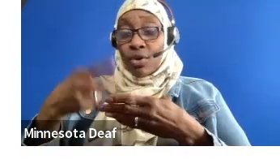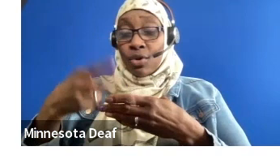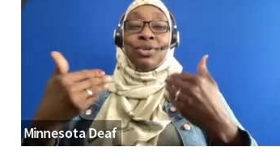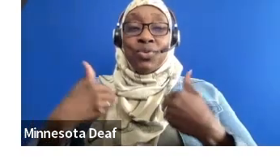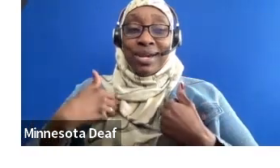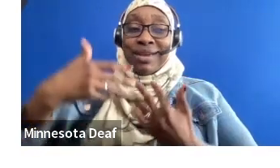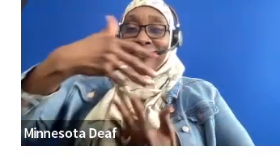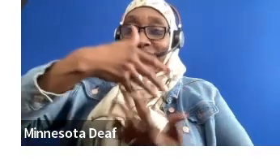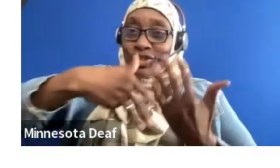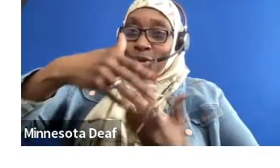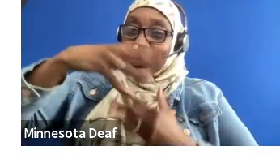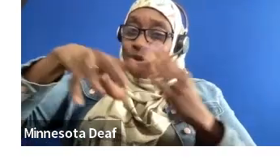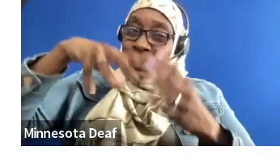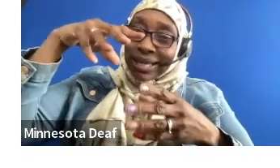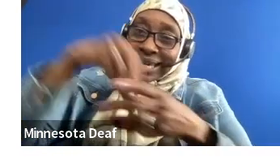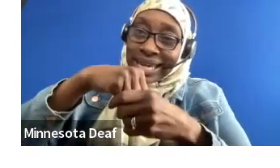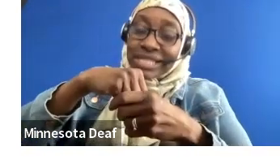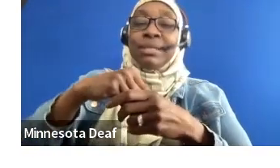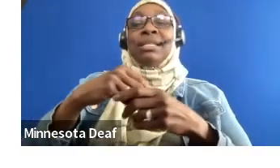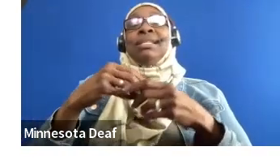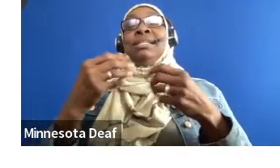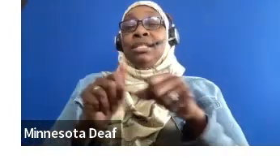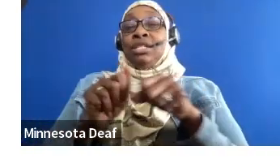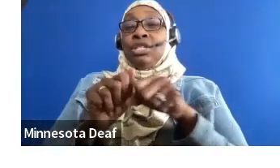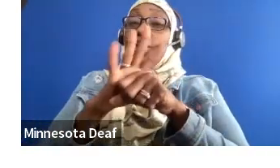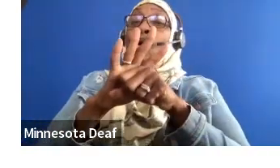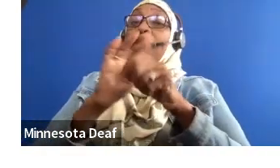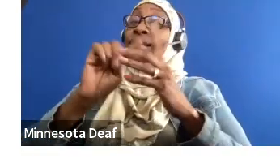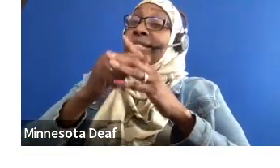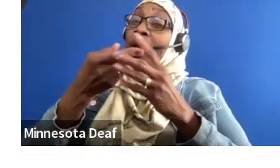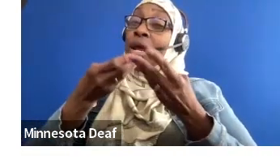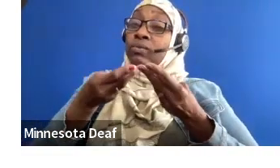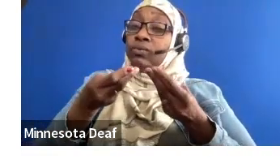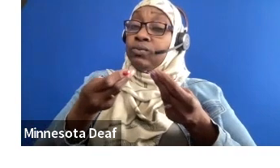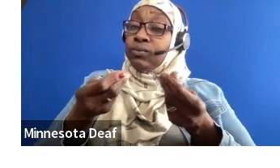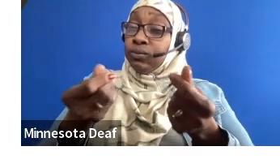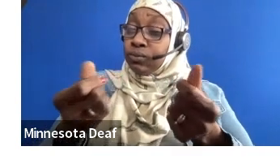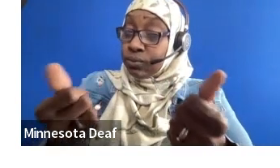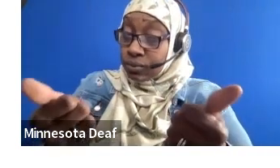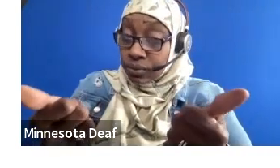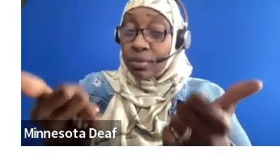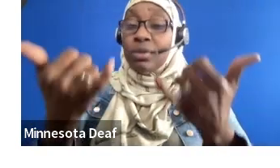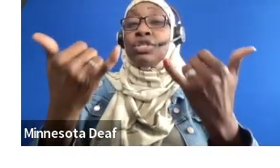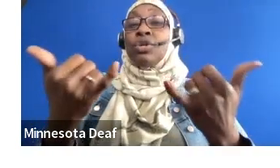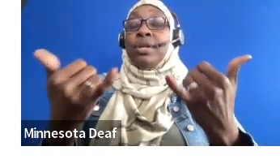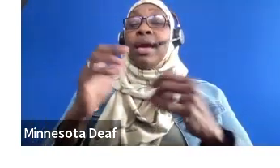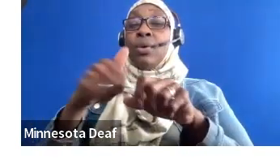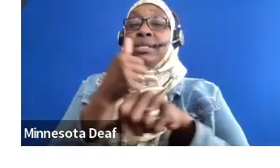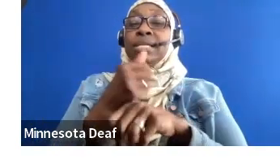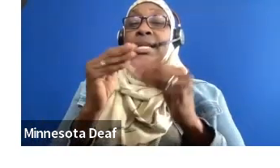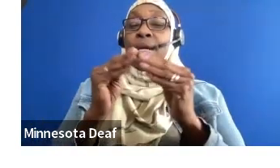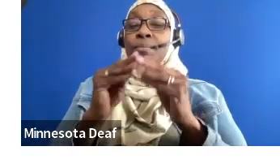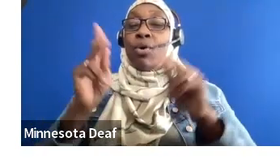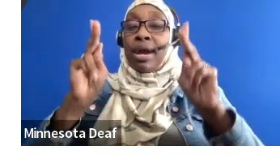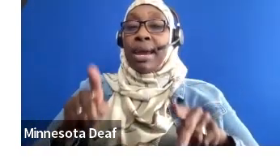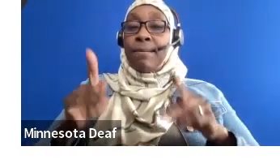this as we are recovering from COVID, but we are trying to host a lot more in-person events that our volunteers, our mentors, and our mentees can go to